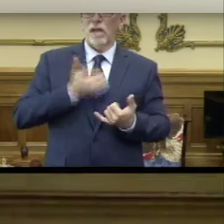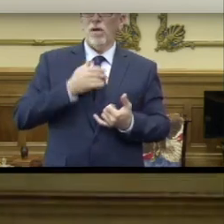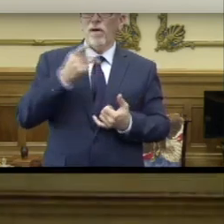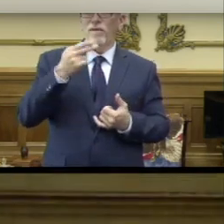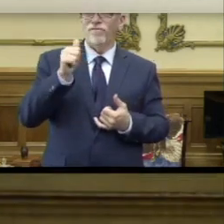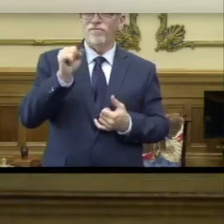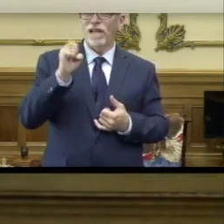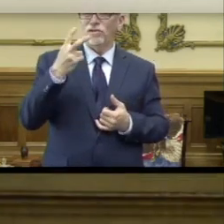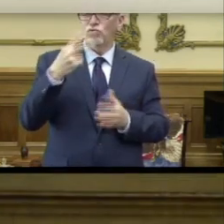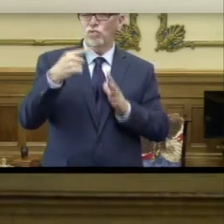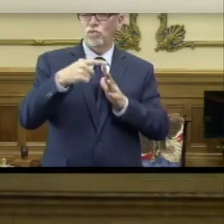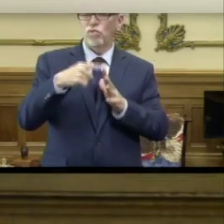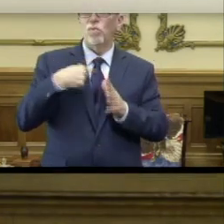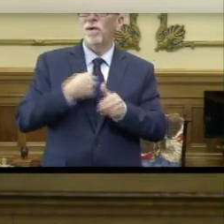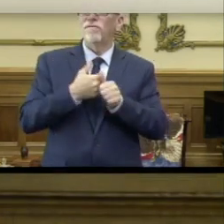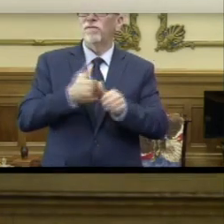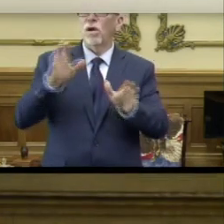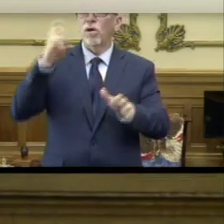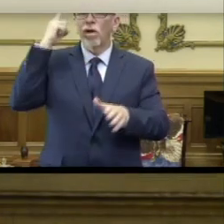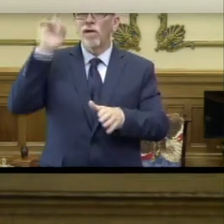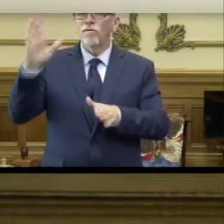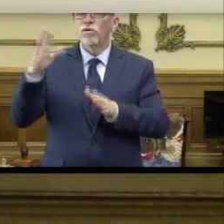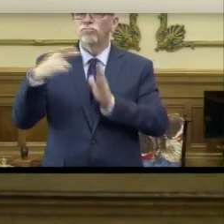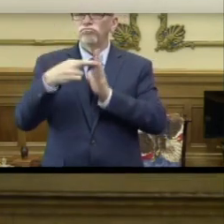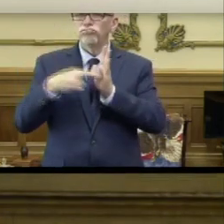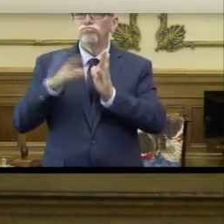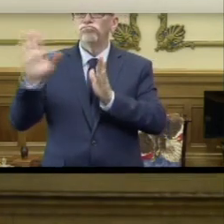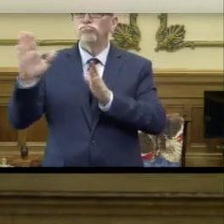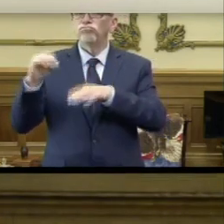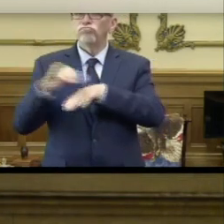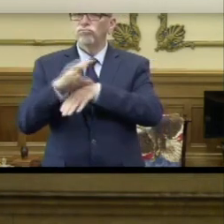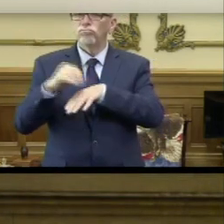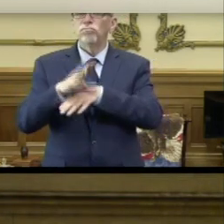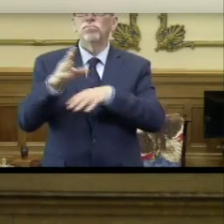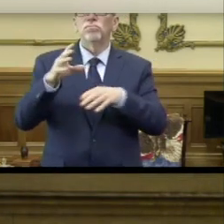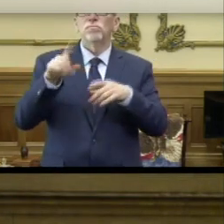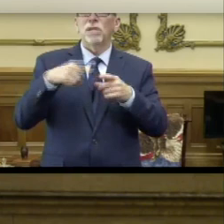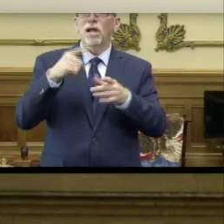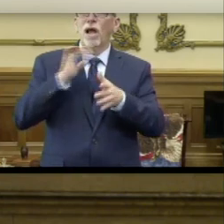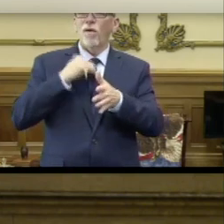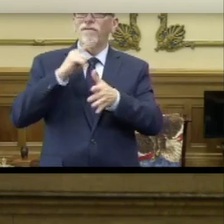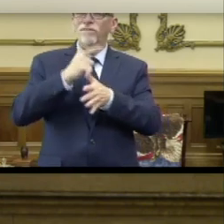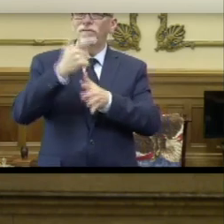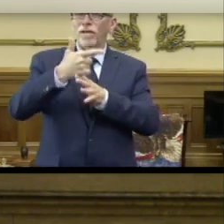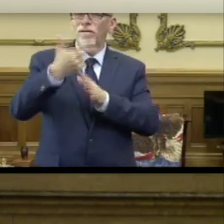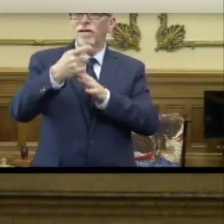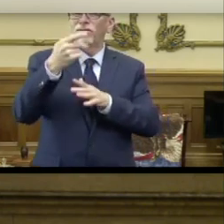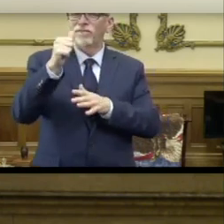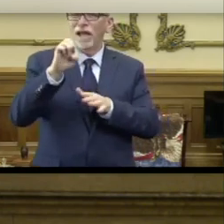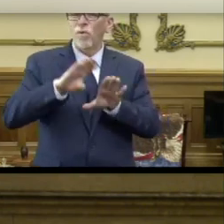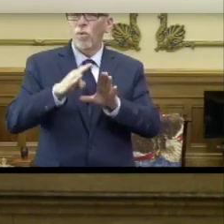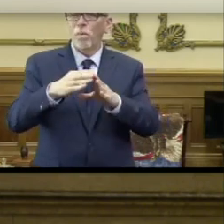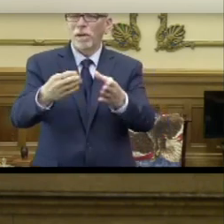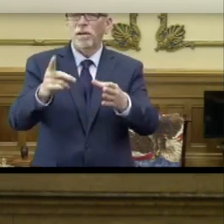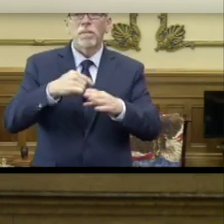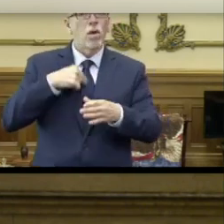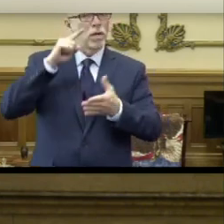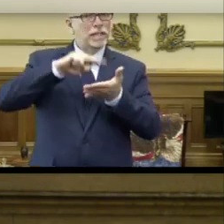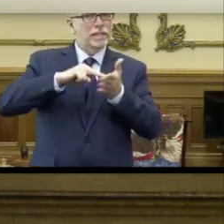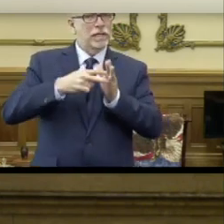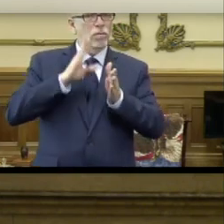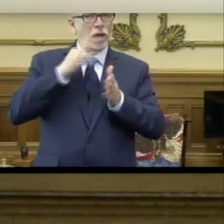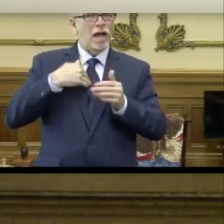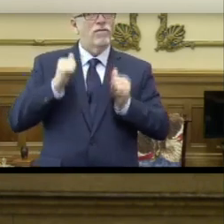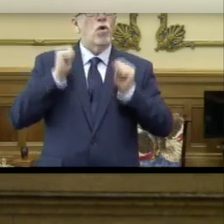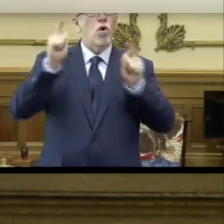two, and we are following the governor's guidelines and his advice on a phased approach to opening, but our intent is to have all